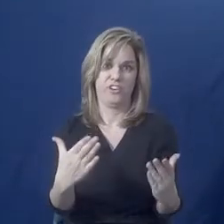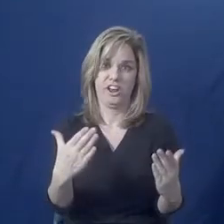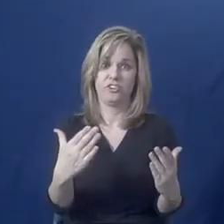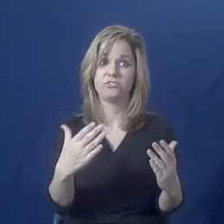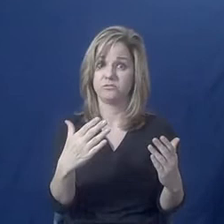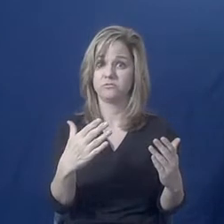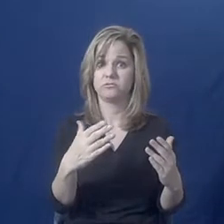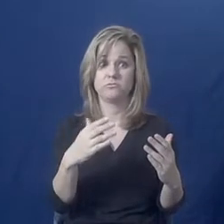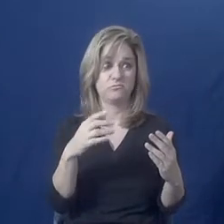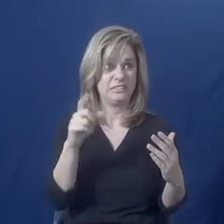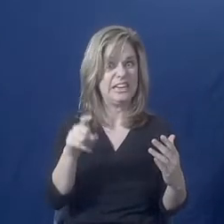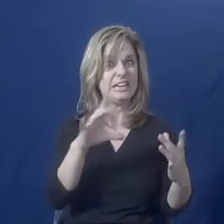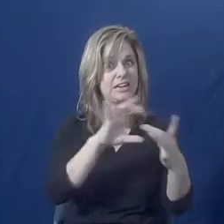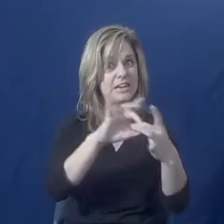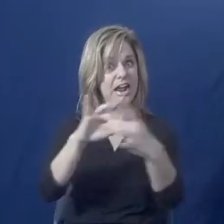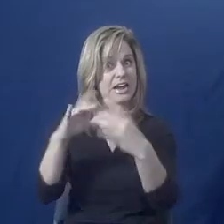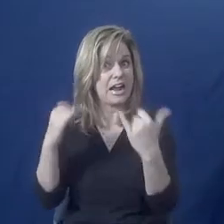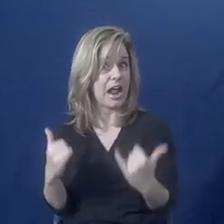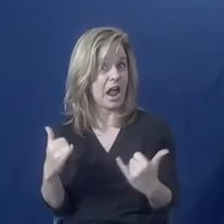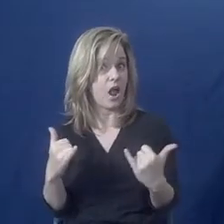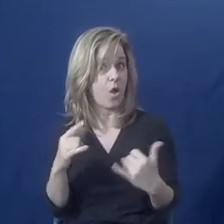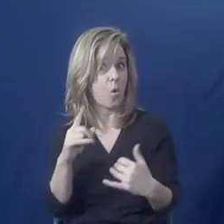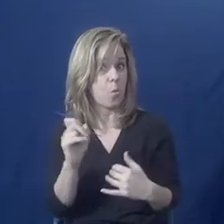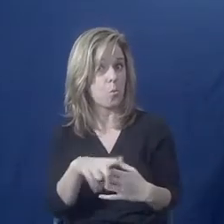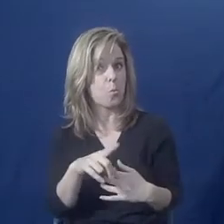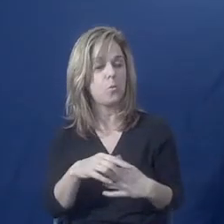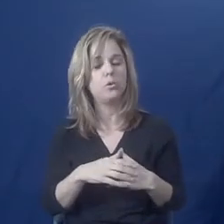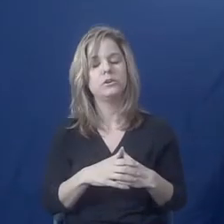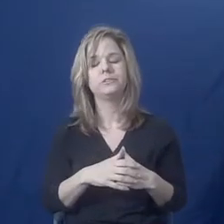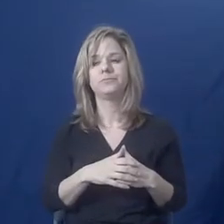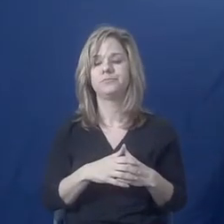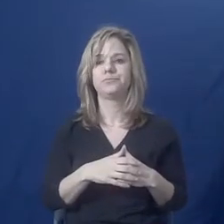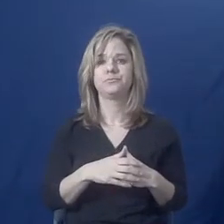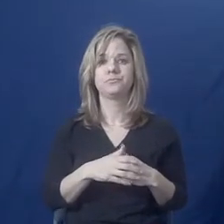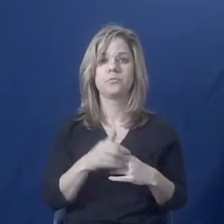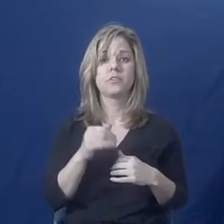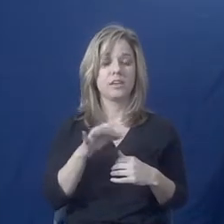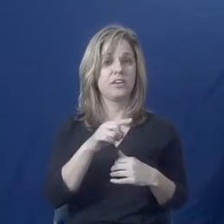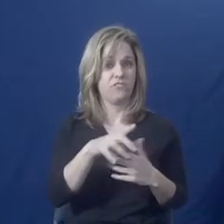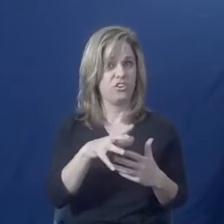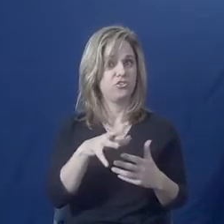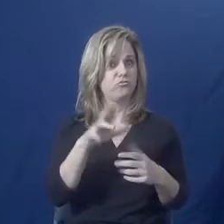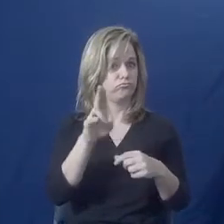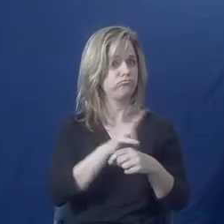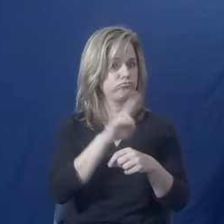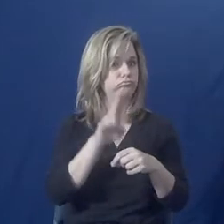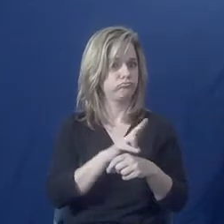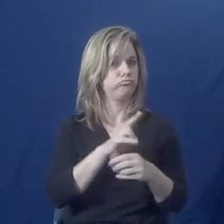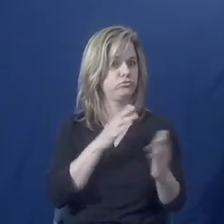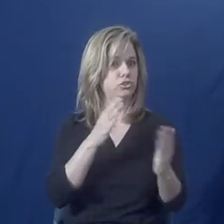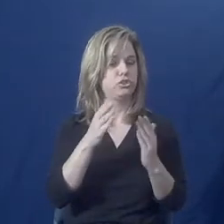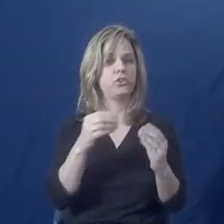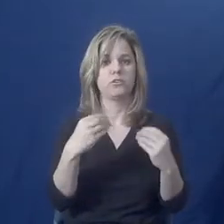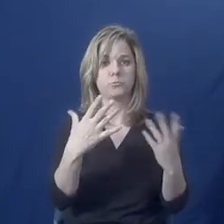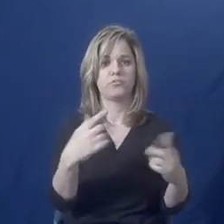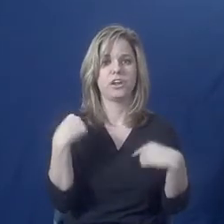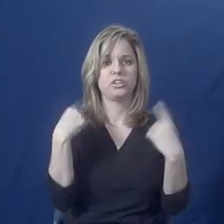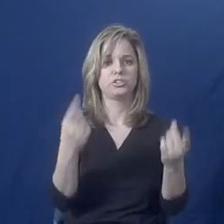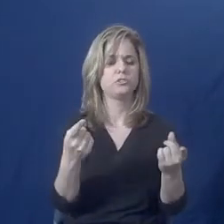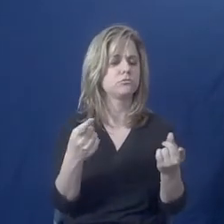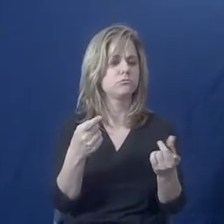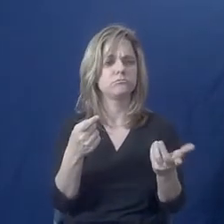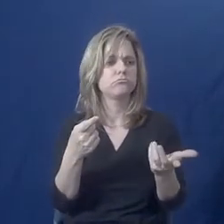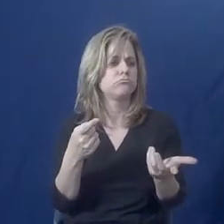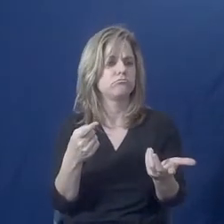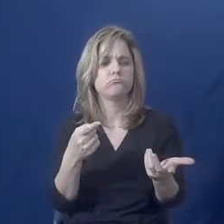connected to them? If they have used service providers in the area, then what do those providers